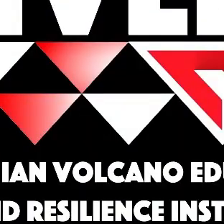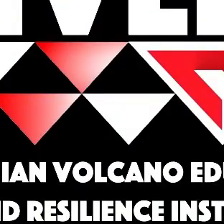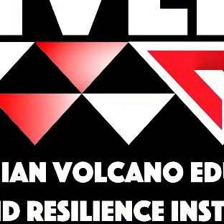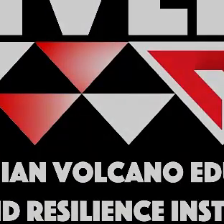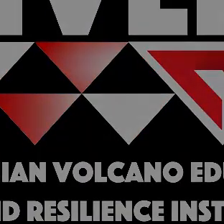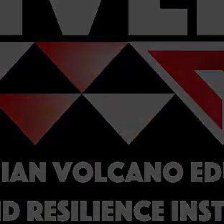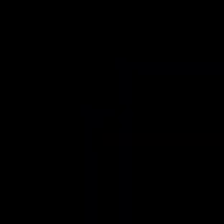Thank you. Thank you. Thank Thank Thank